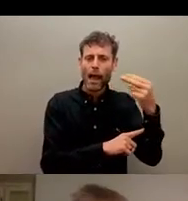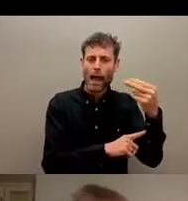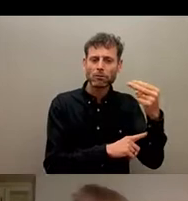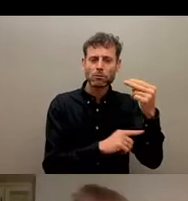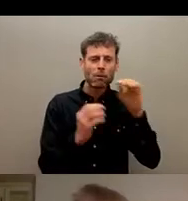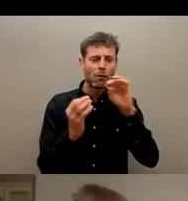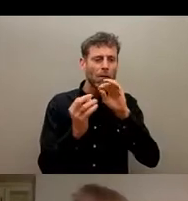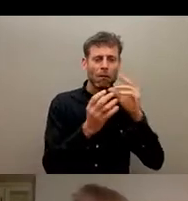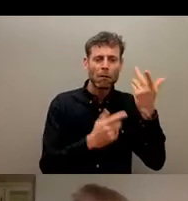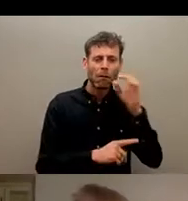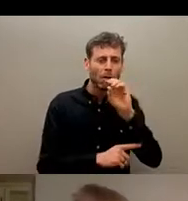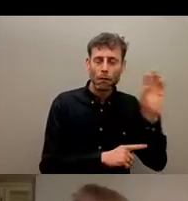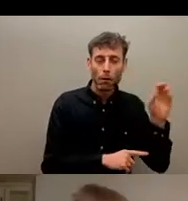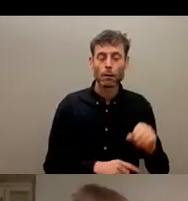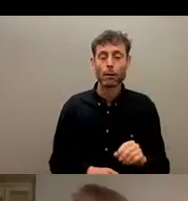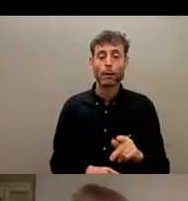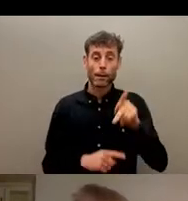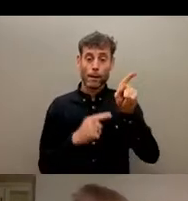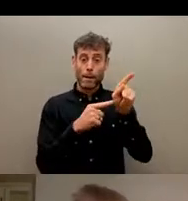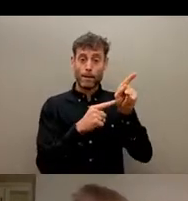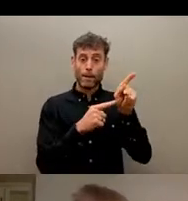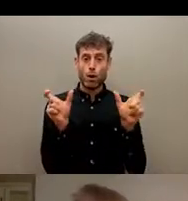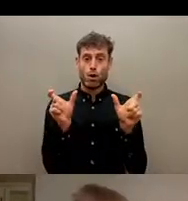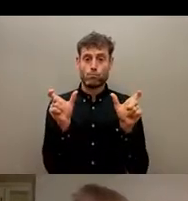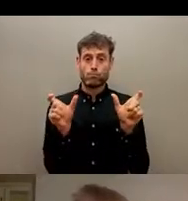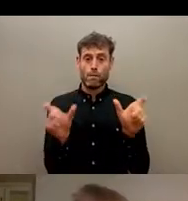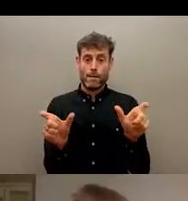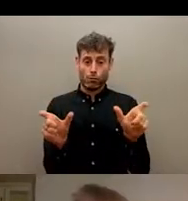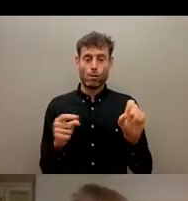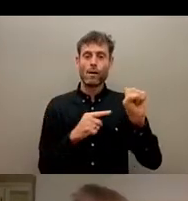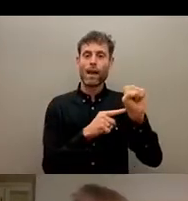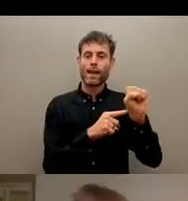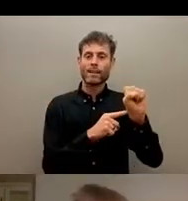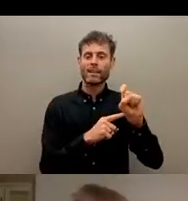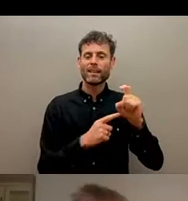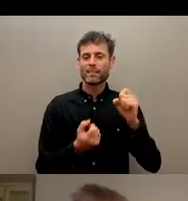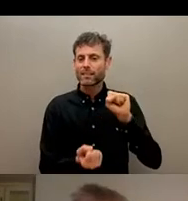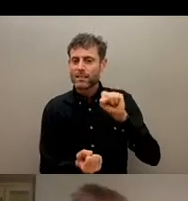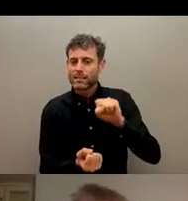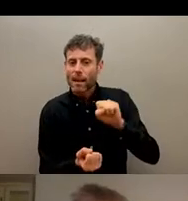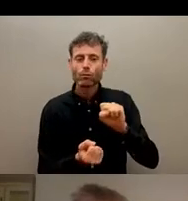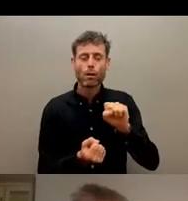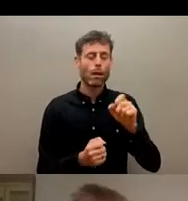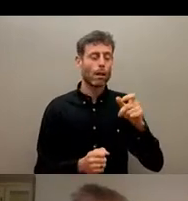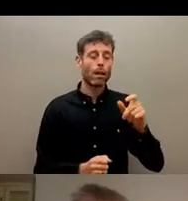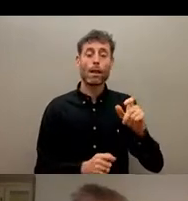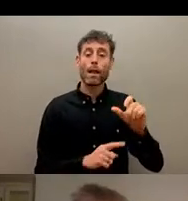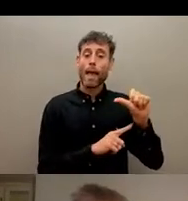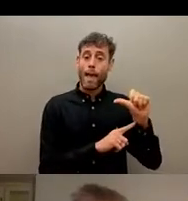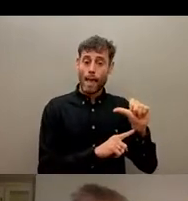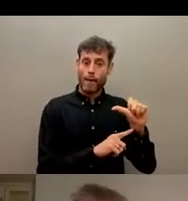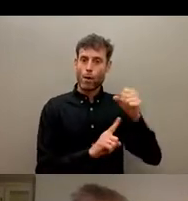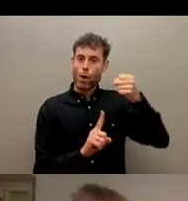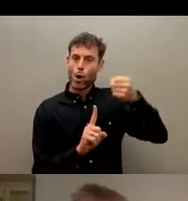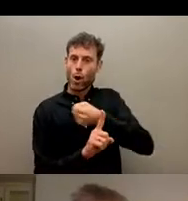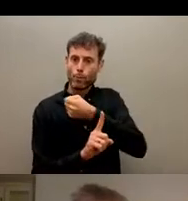Okay. So prevention of sexual abuse, exploitation and harm is PSEAH. And that is where, you